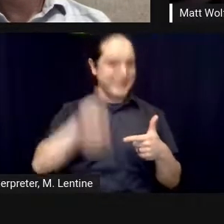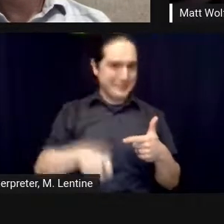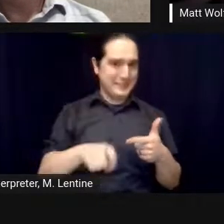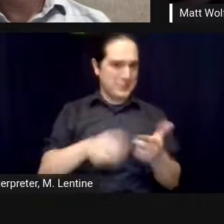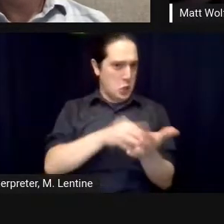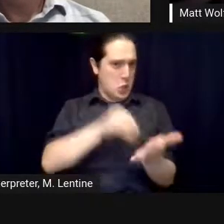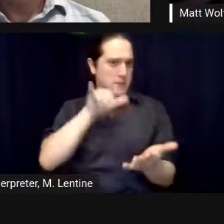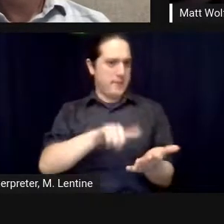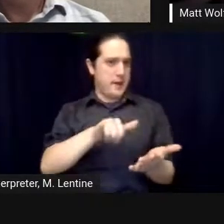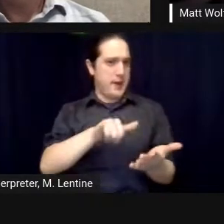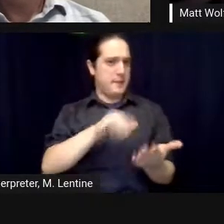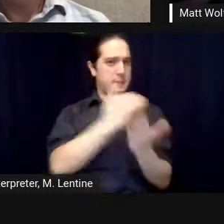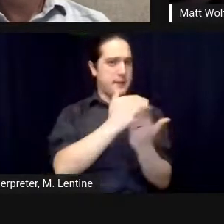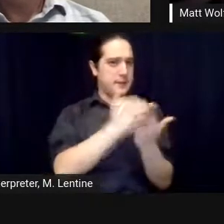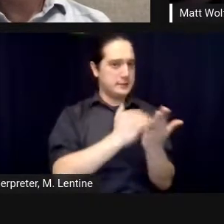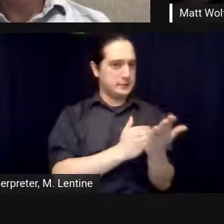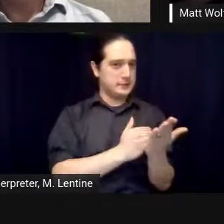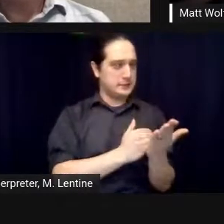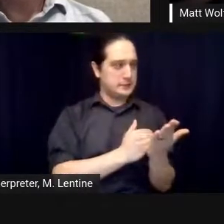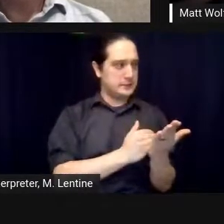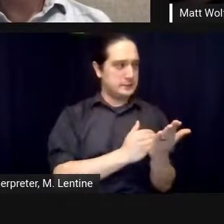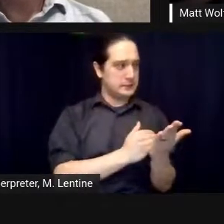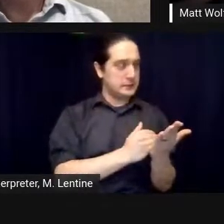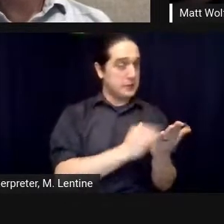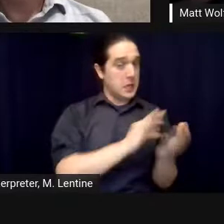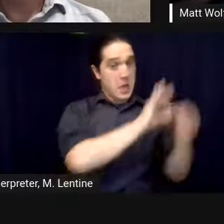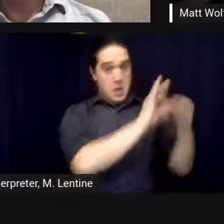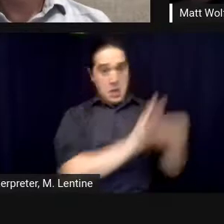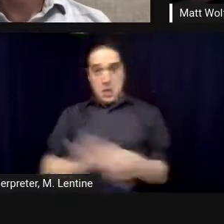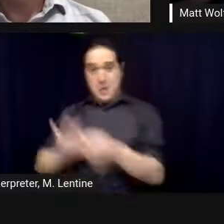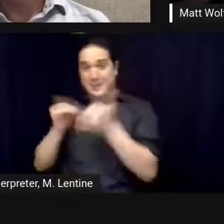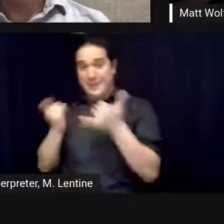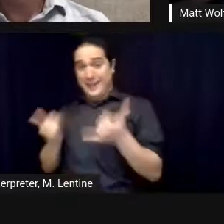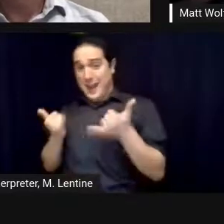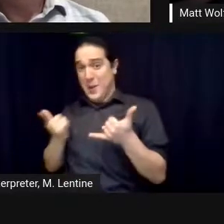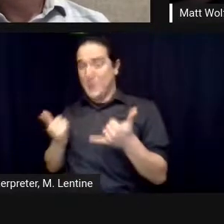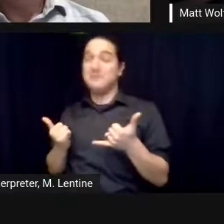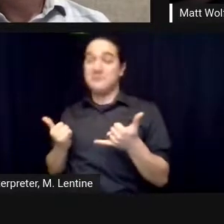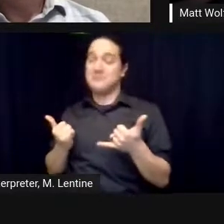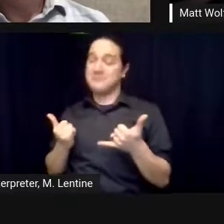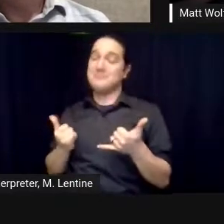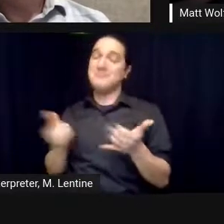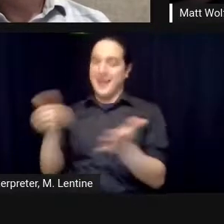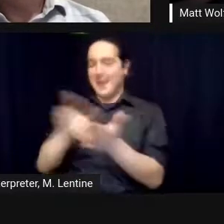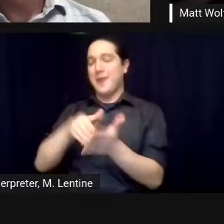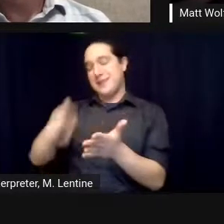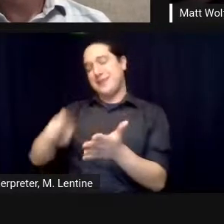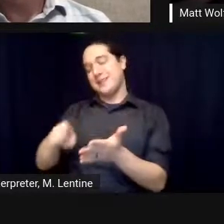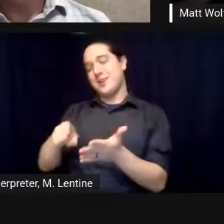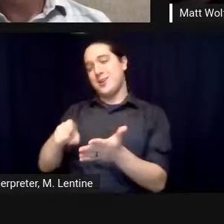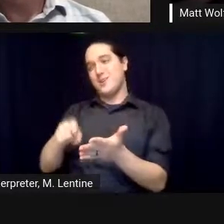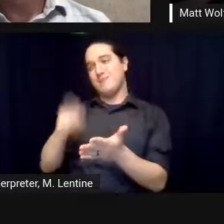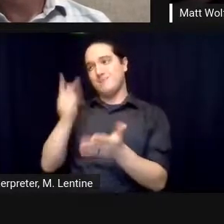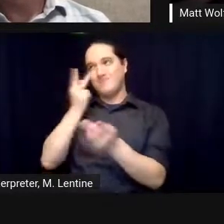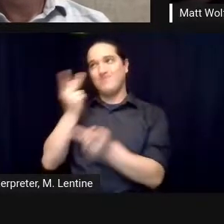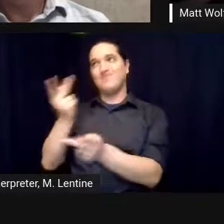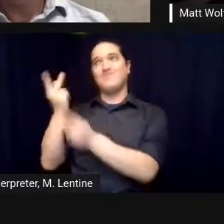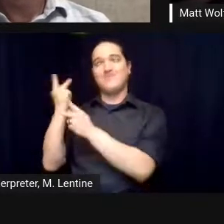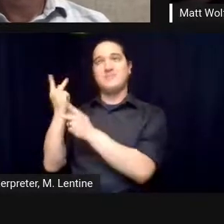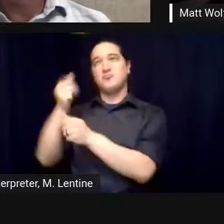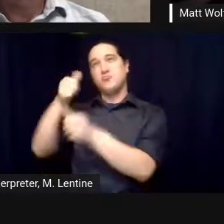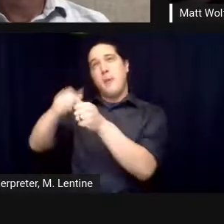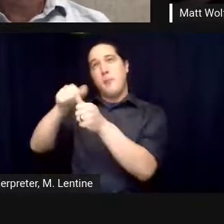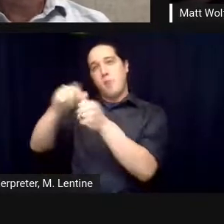one of the imperatives if we're going to change the way human civilization and we affect our global global biosphere